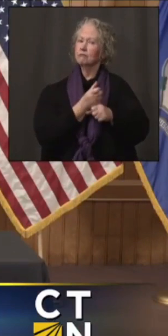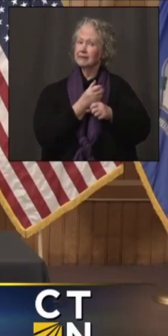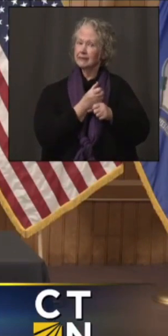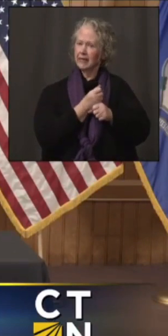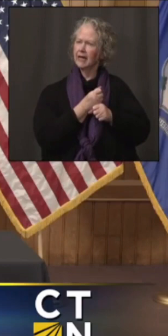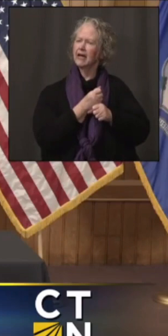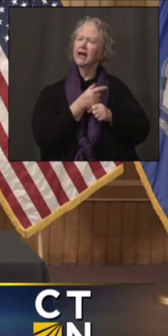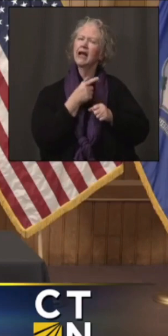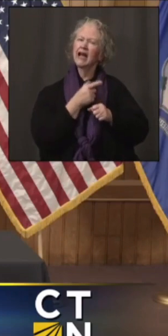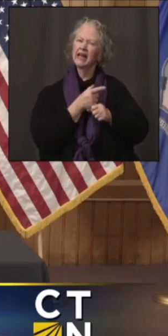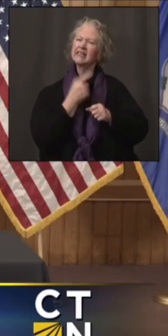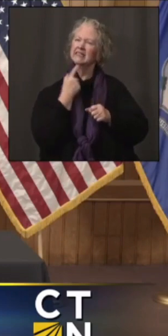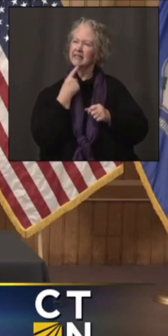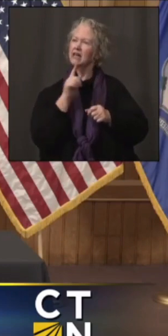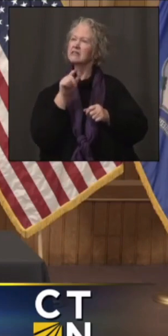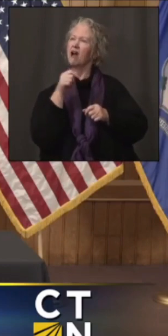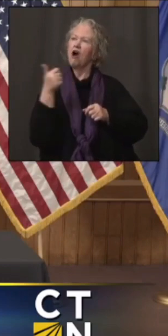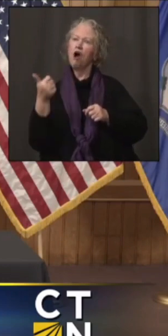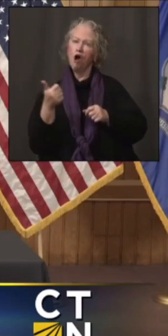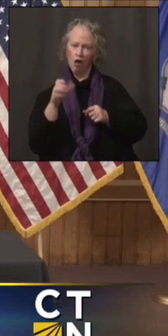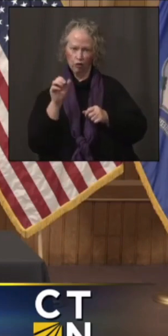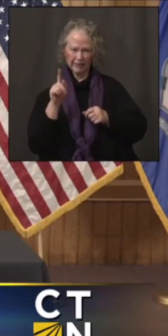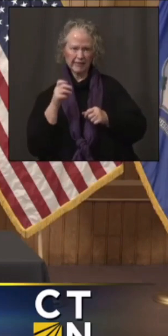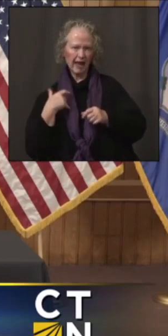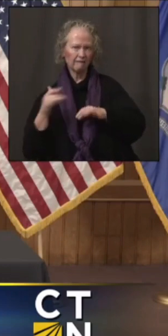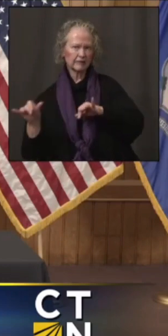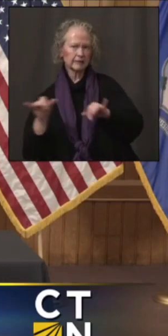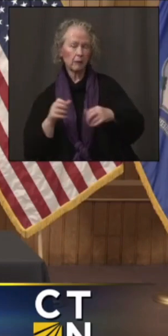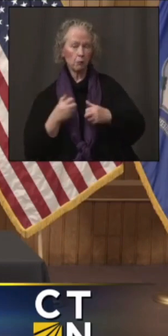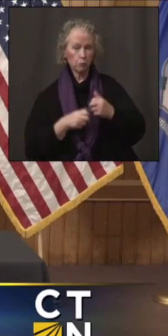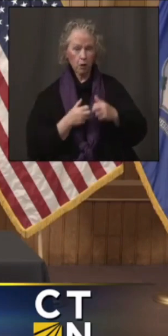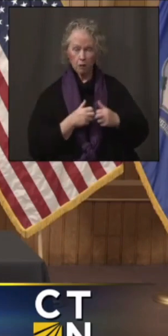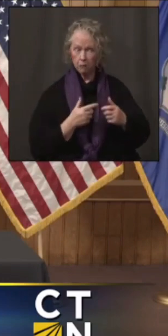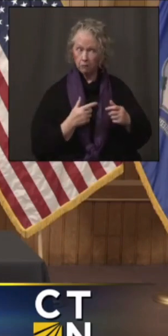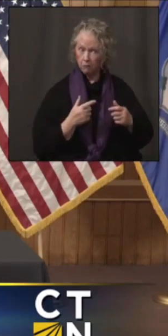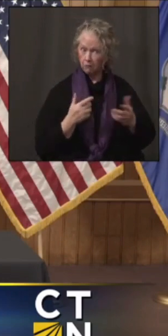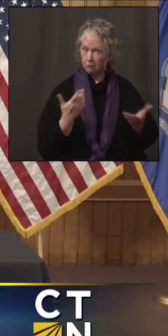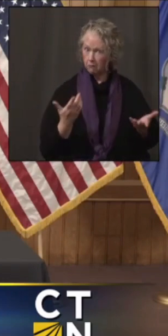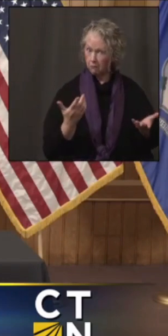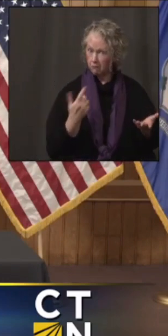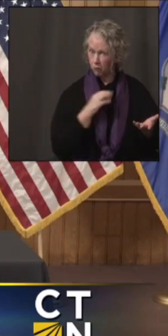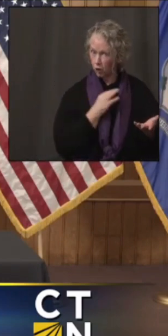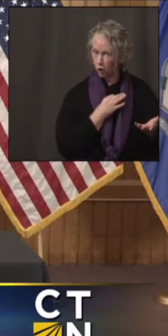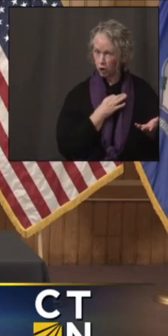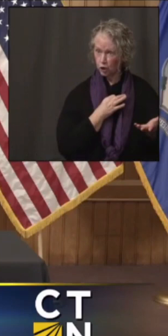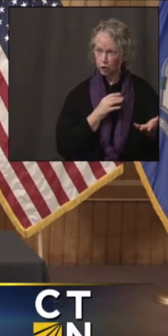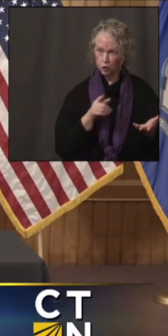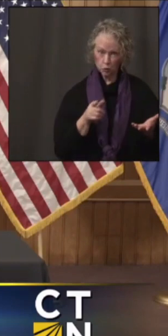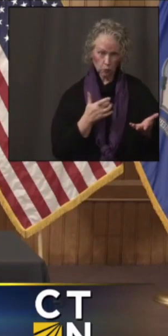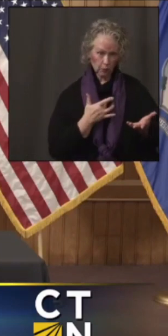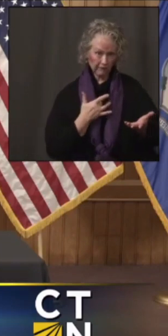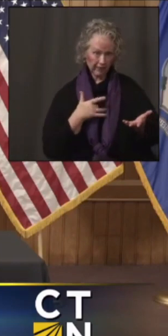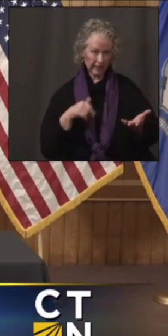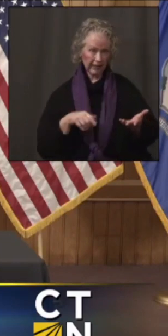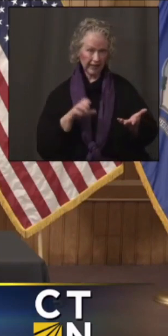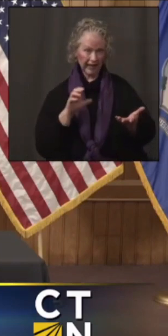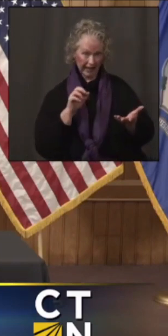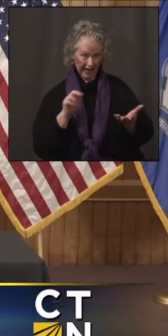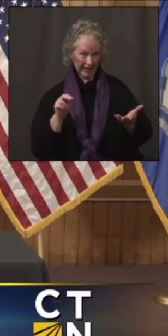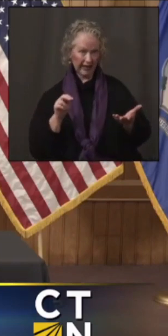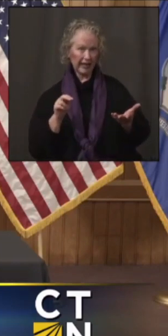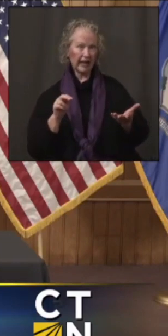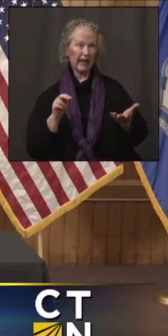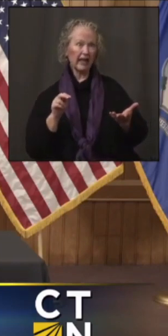states are in, quote, the same boat. I don't know if either you or Governor Lamont can answer this, but do you think like Connecticut could handle